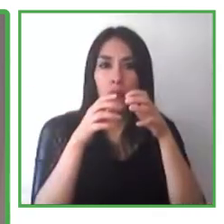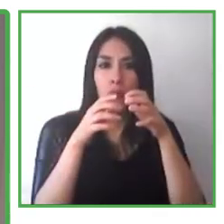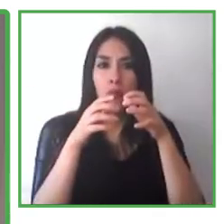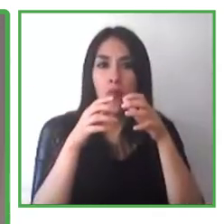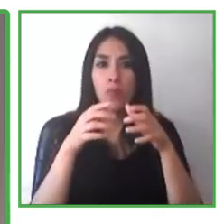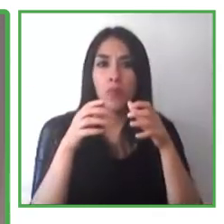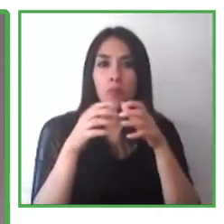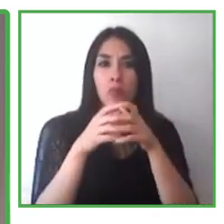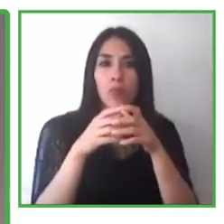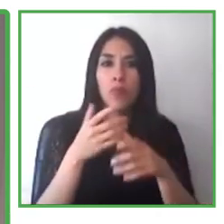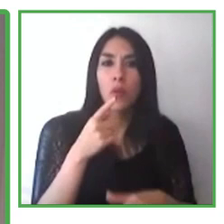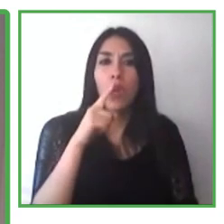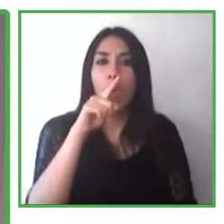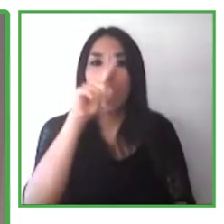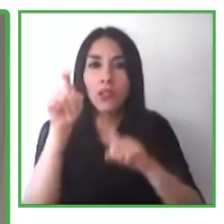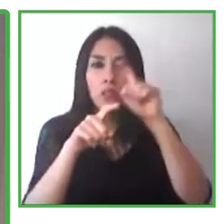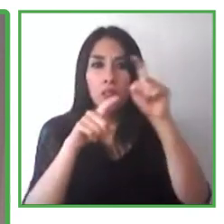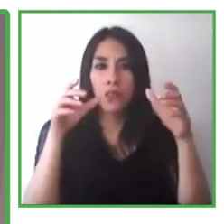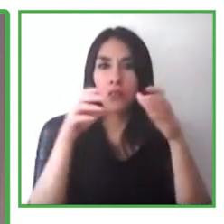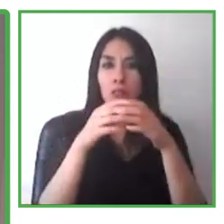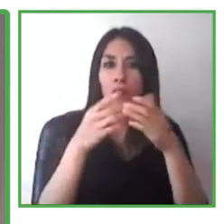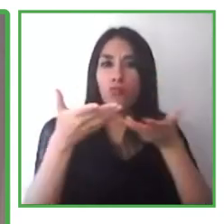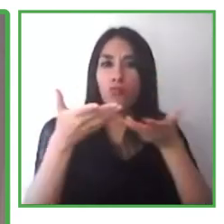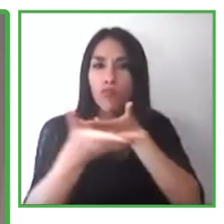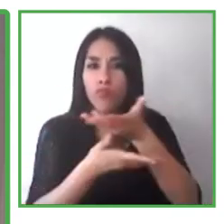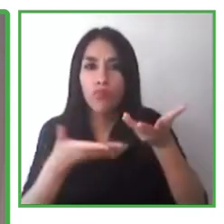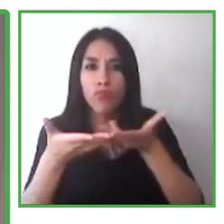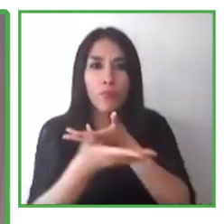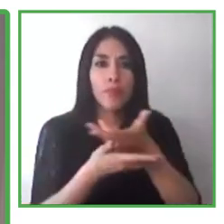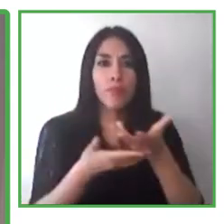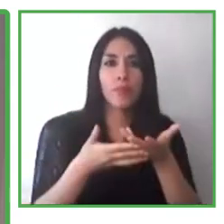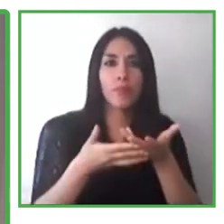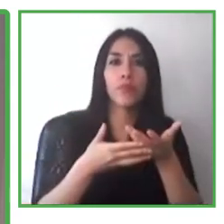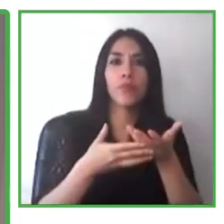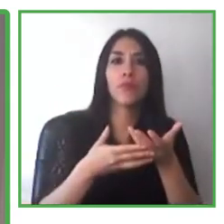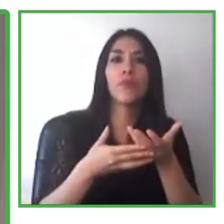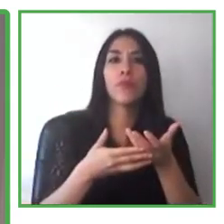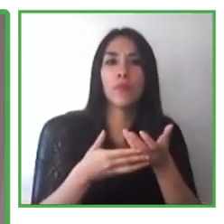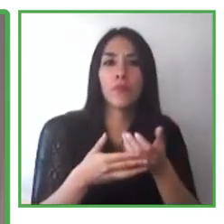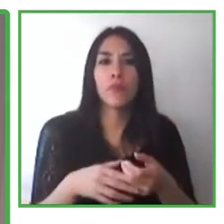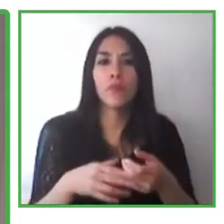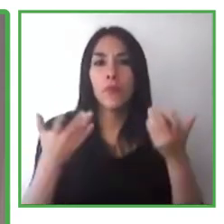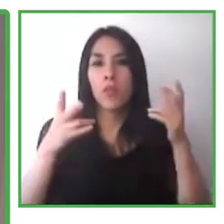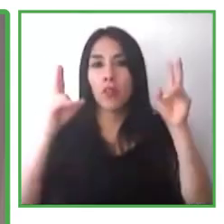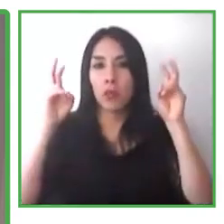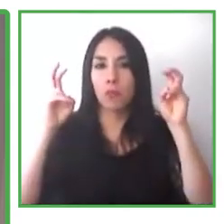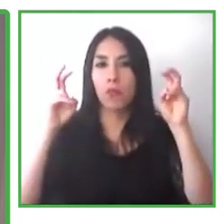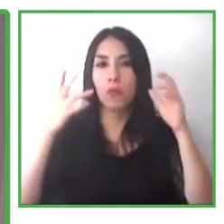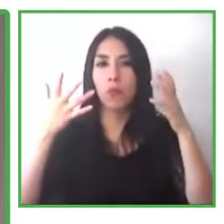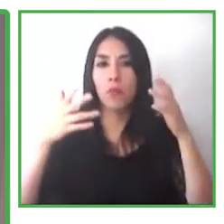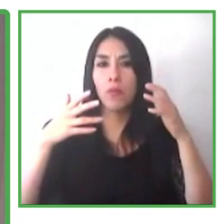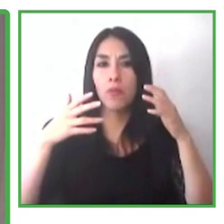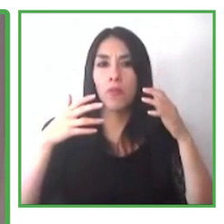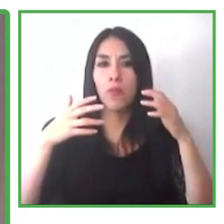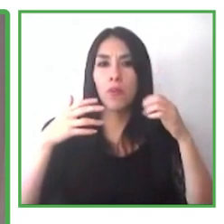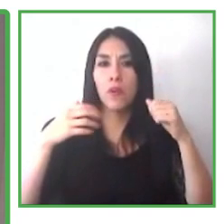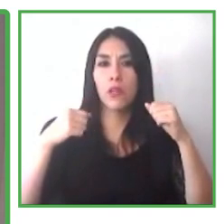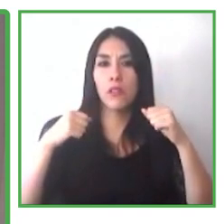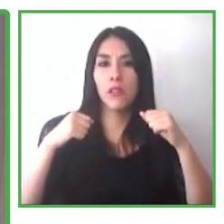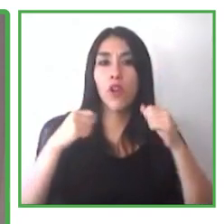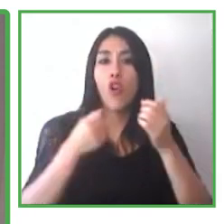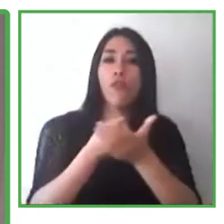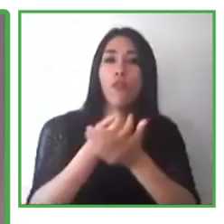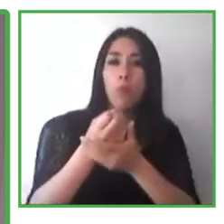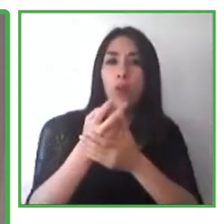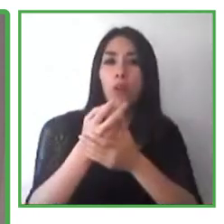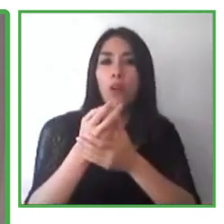big data. Lots of interesting things they're doing. And Dirk is responsible for the commercial strategy, external communications for Passwork. So with that, Dirk, let me